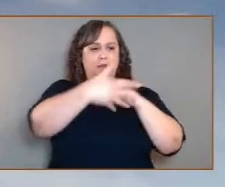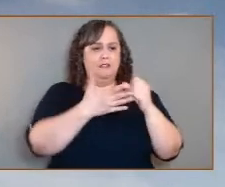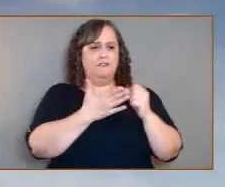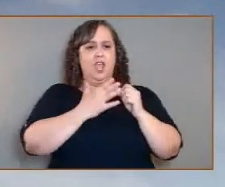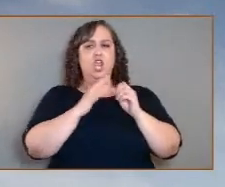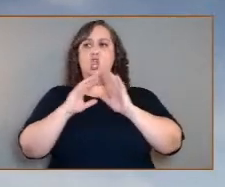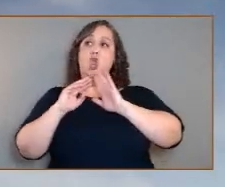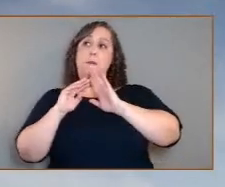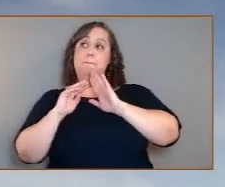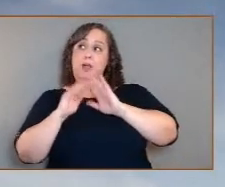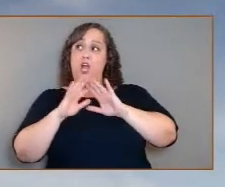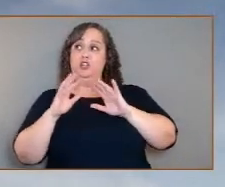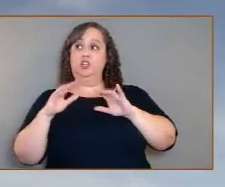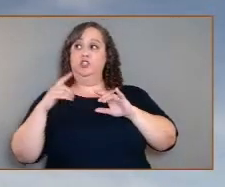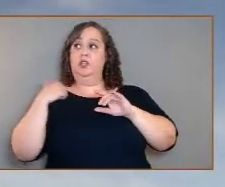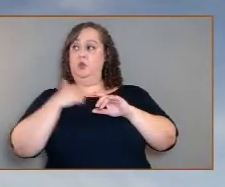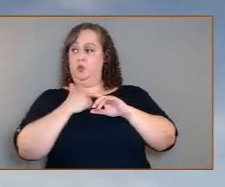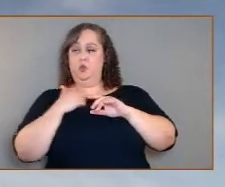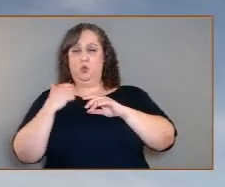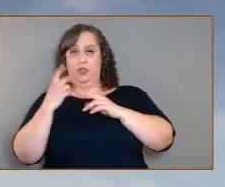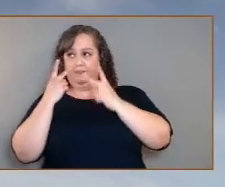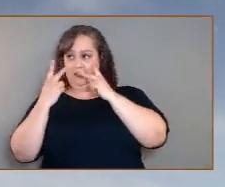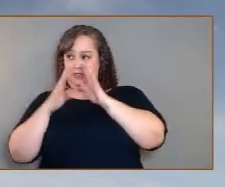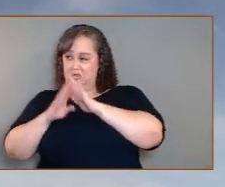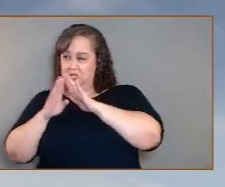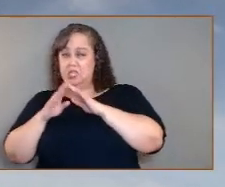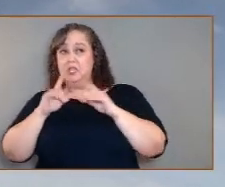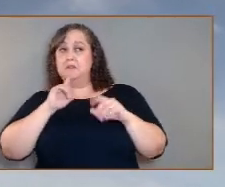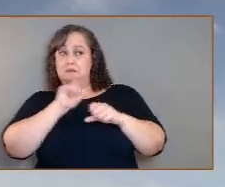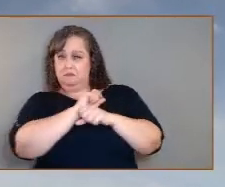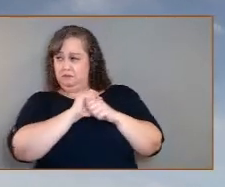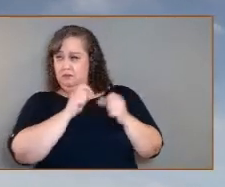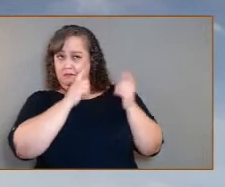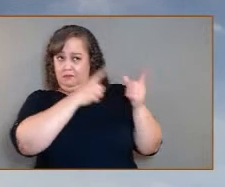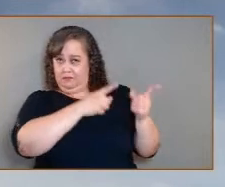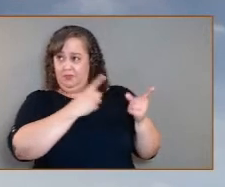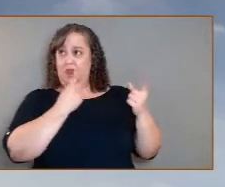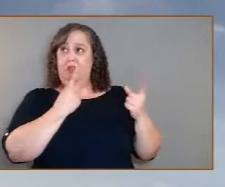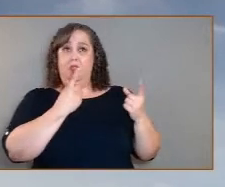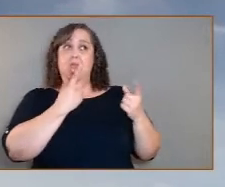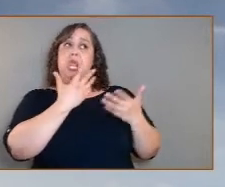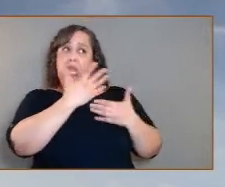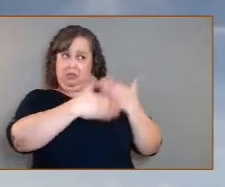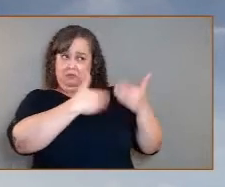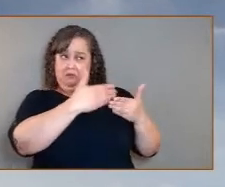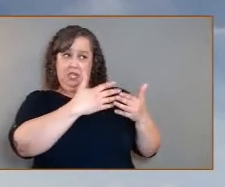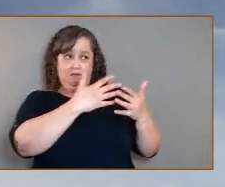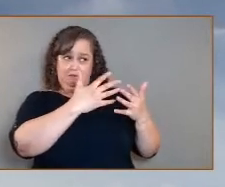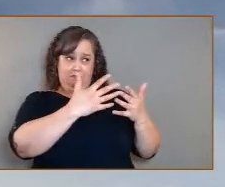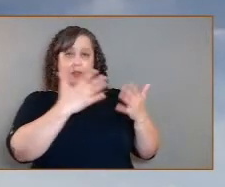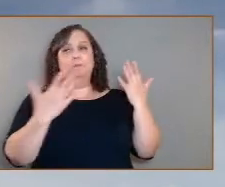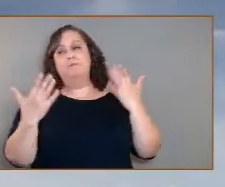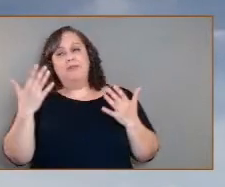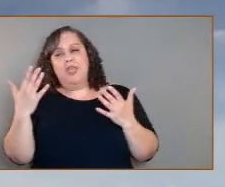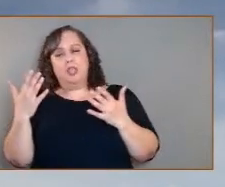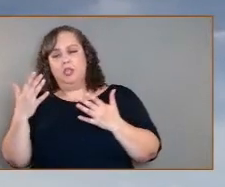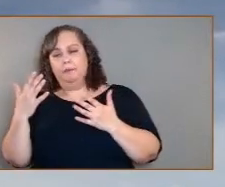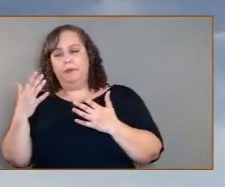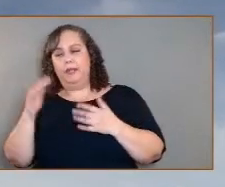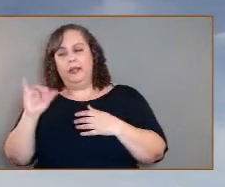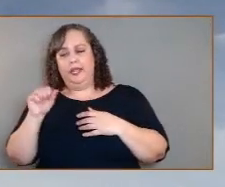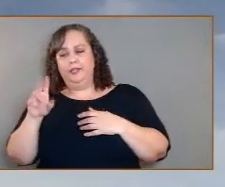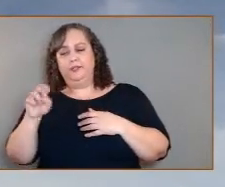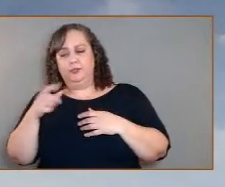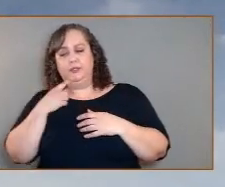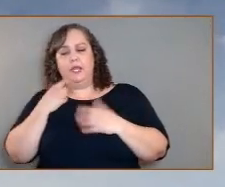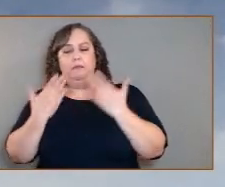world have shown us the possibility that if Venus works the way we think, and again, as Sue said, there may be myths about what we think until we measure more. But if